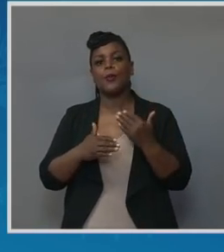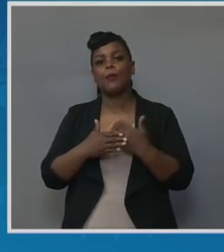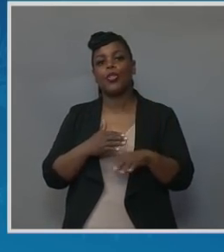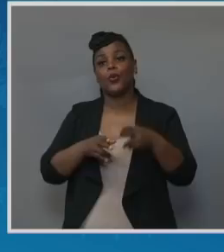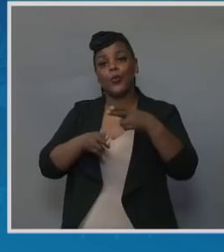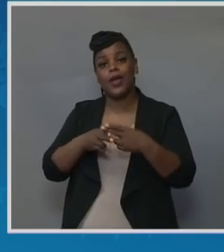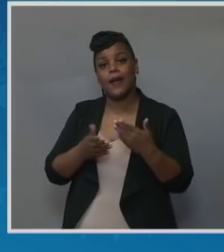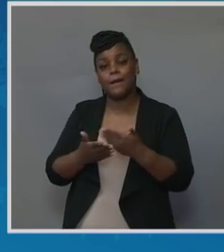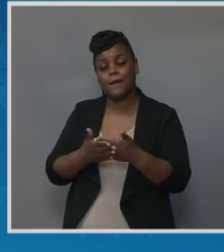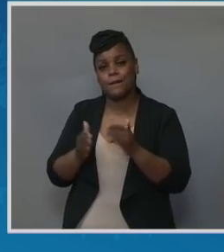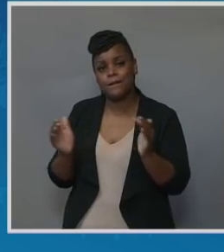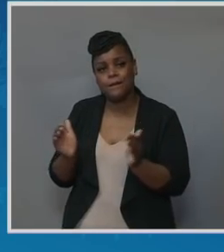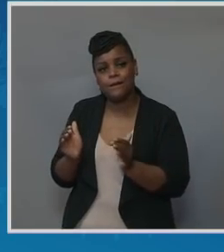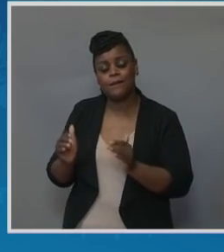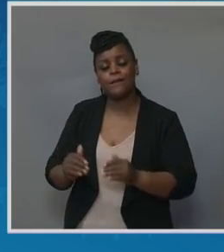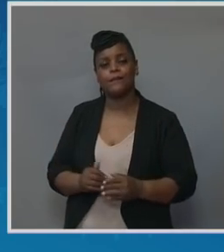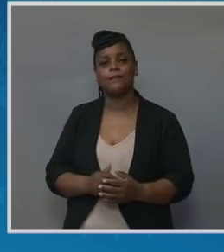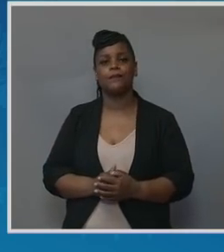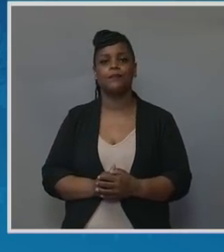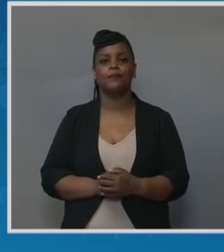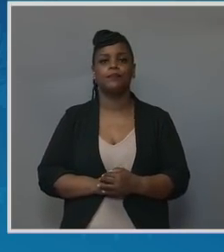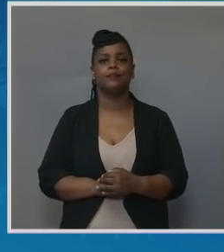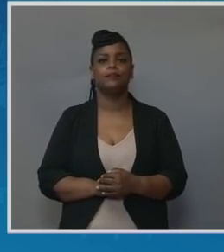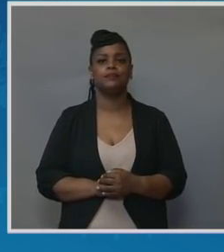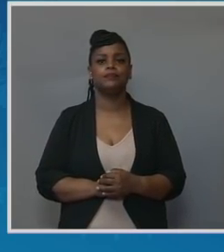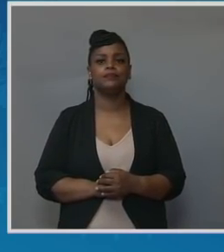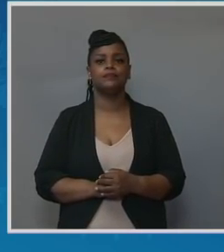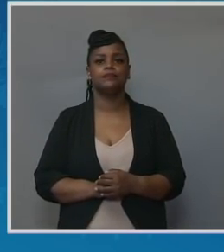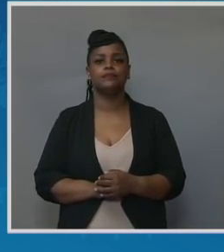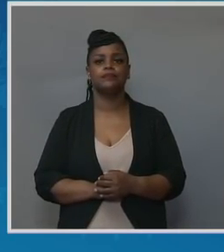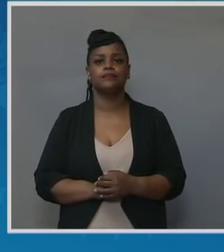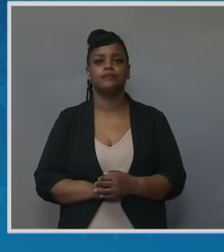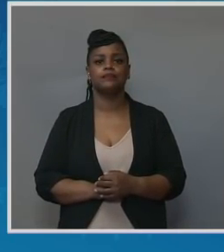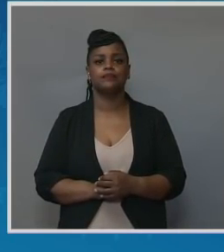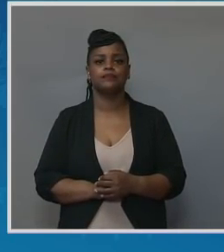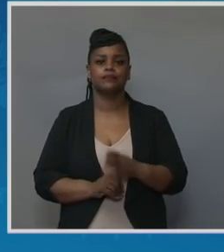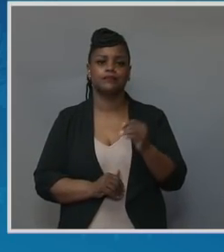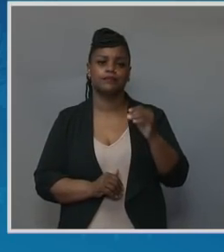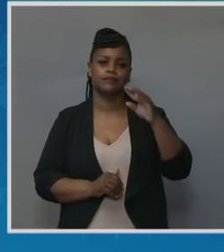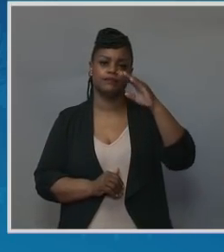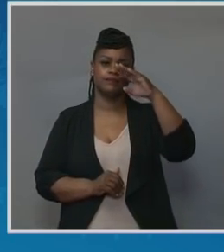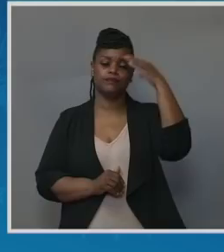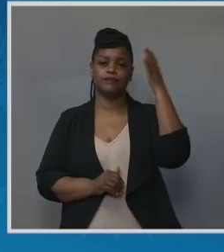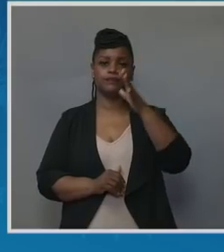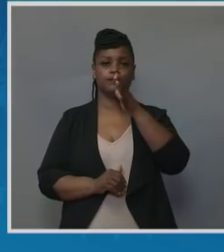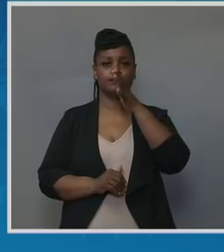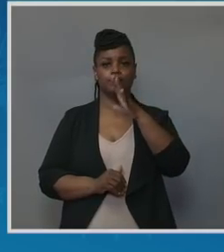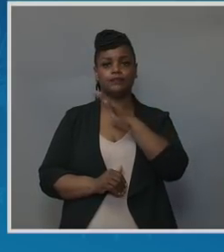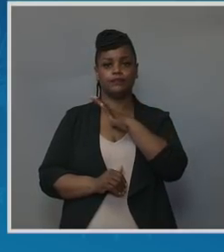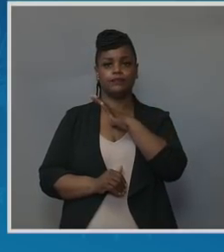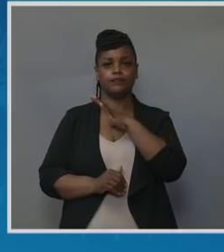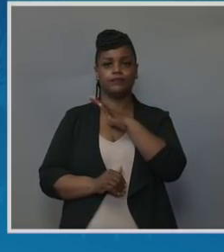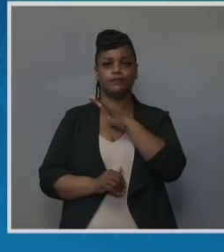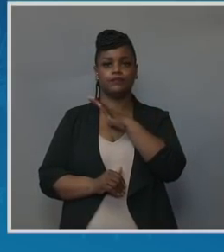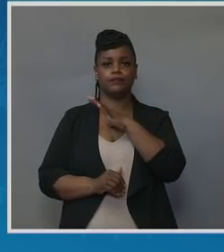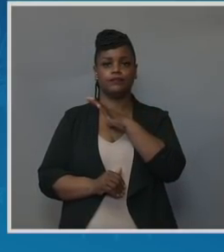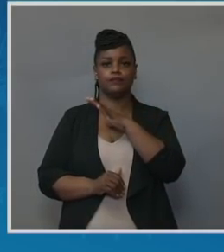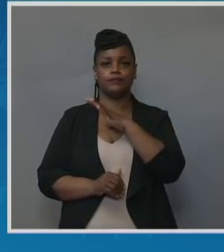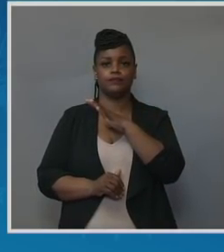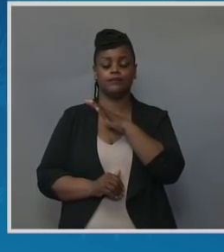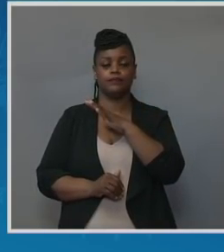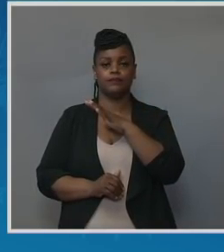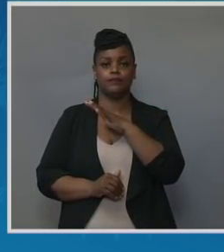first year of life than are white babies. And black, very preterm infants, those that are born at less than 32 weeks,